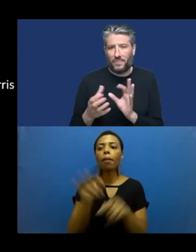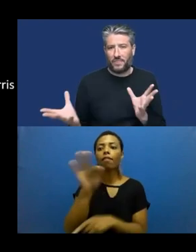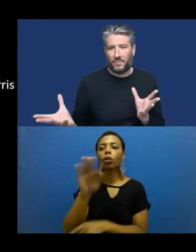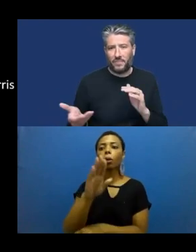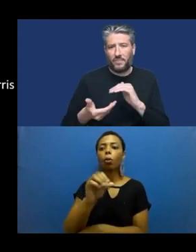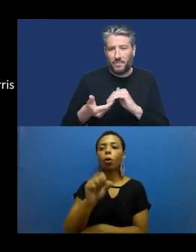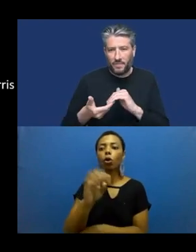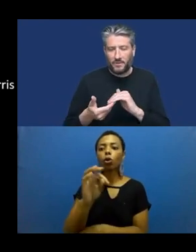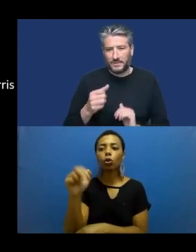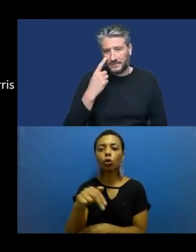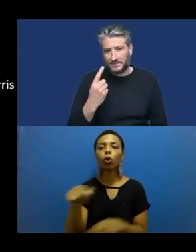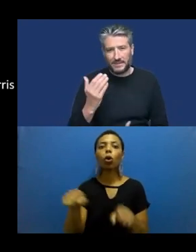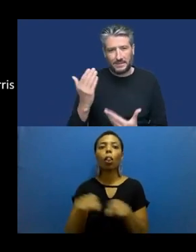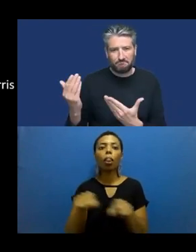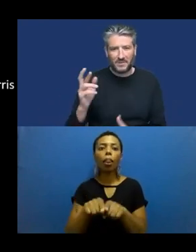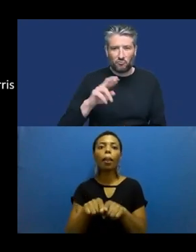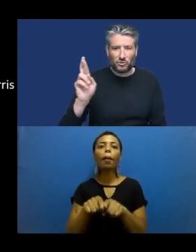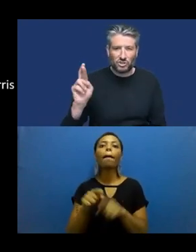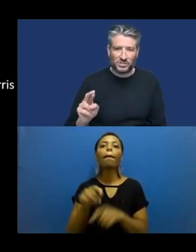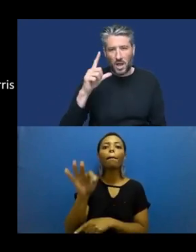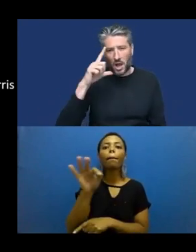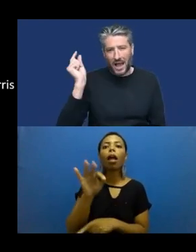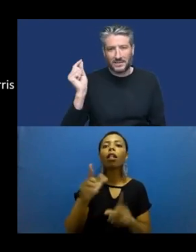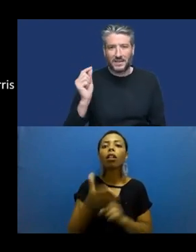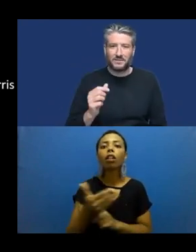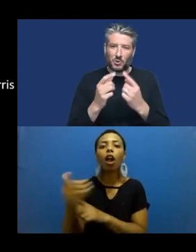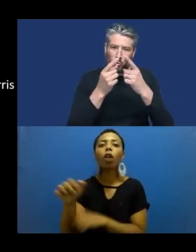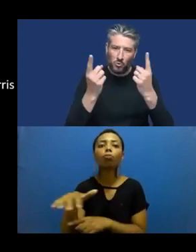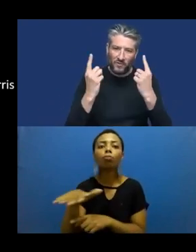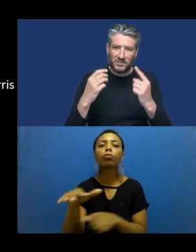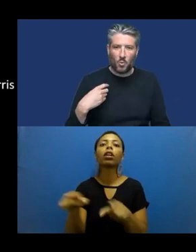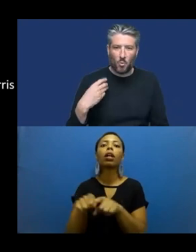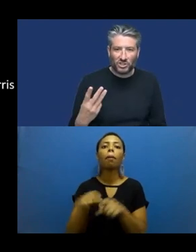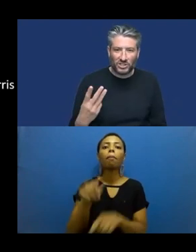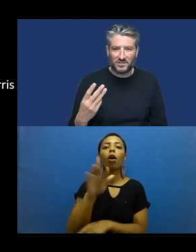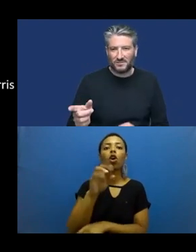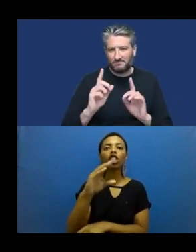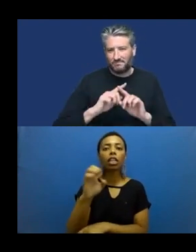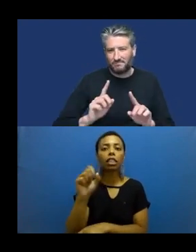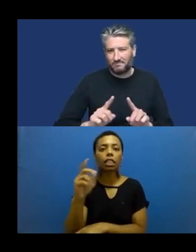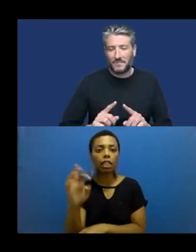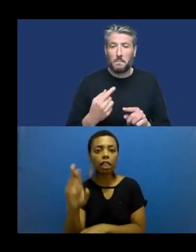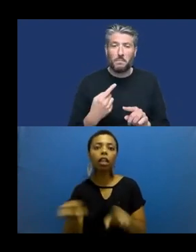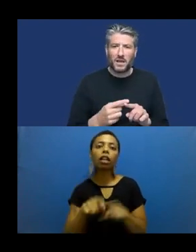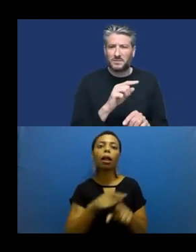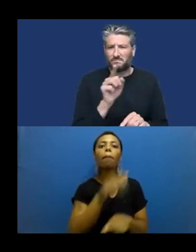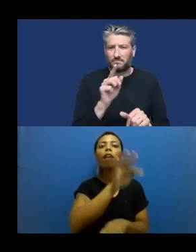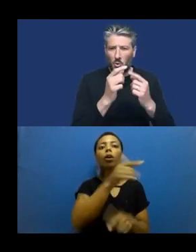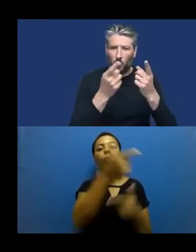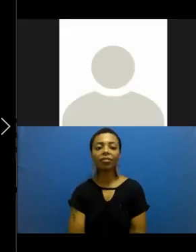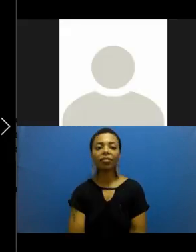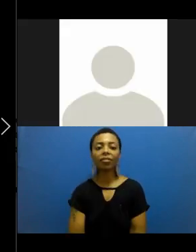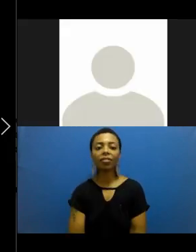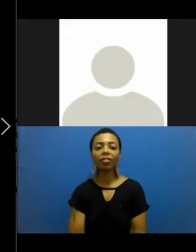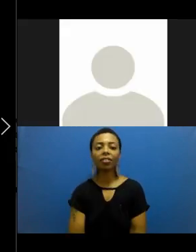of Technology, the University of Washington, and many other universities as well. Thank you.